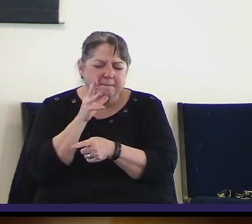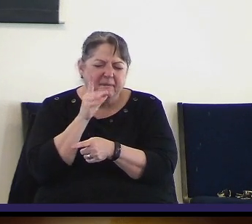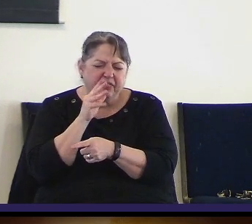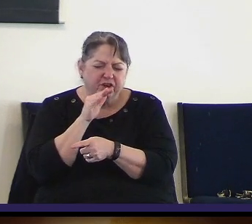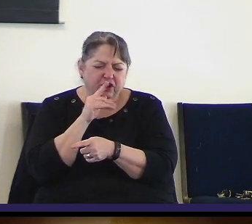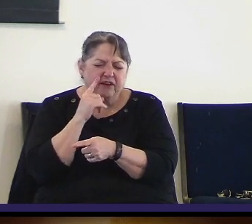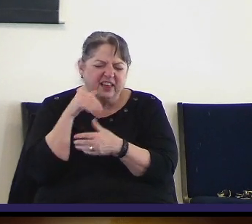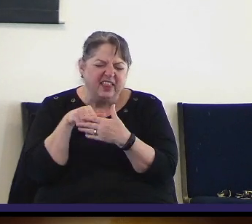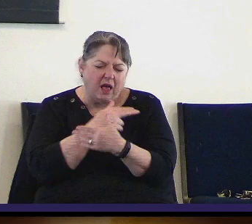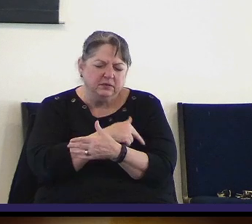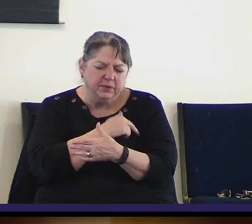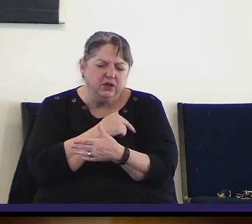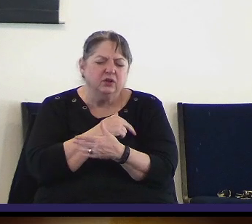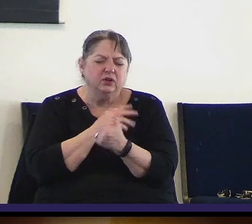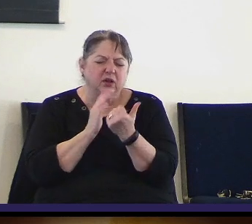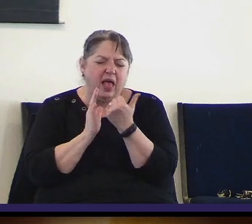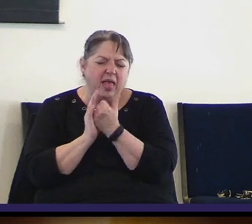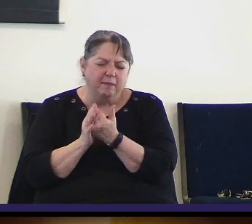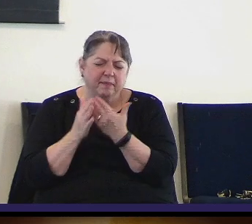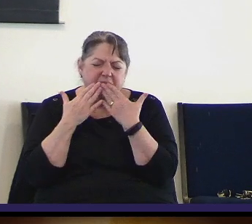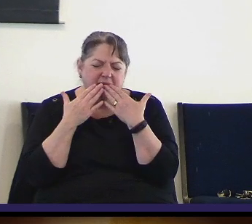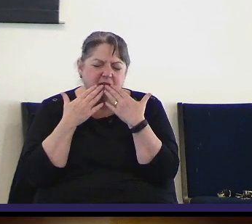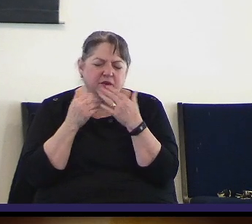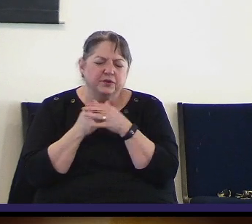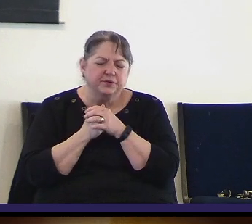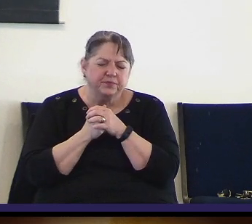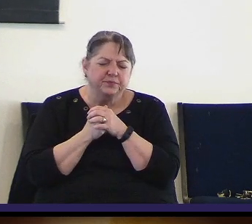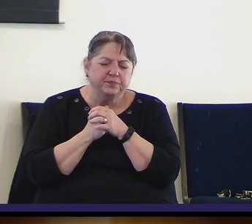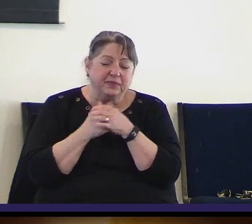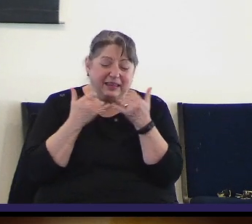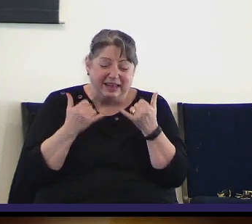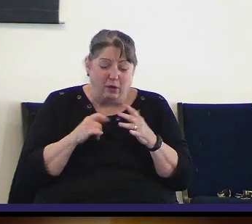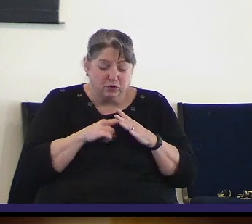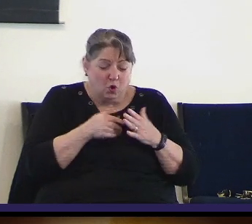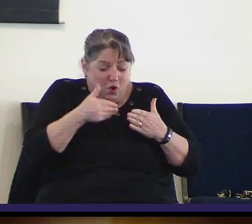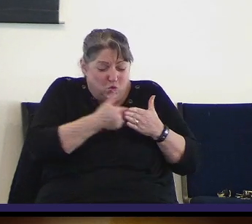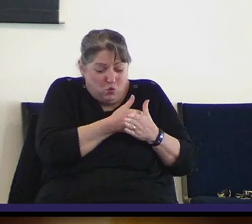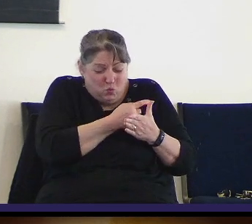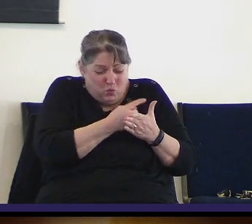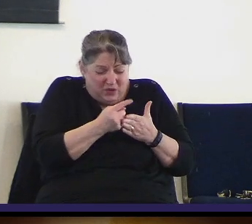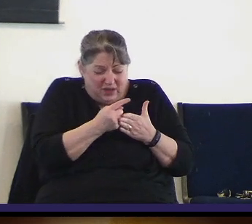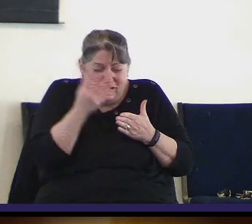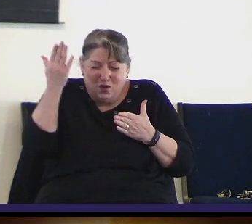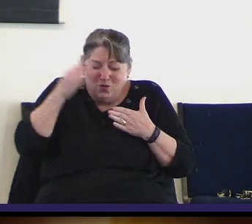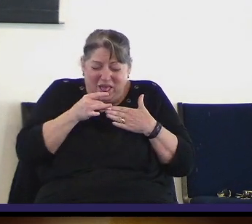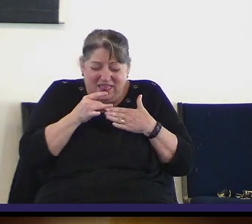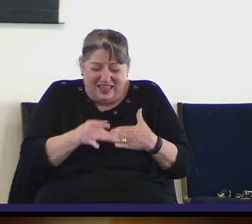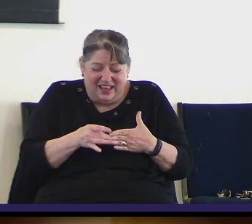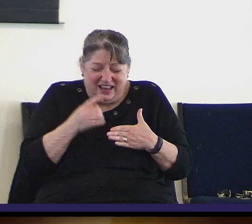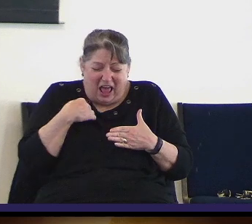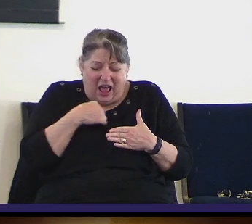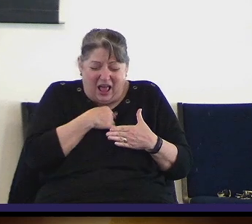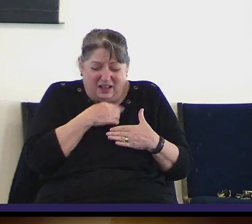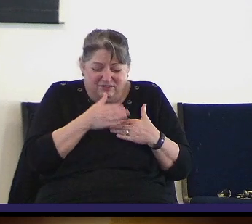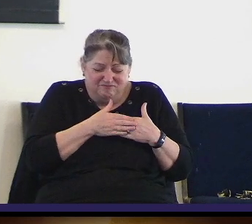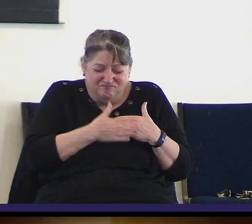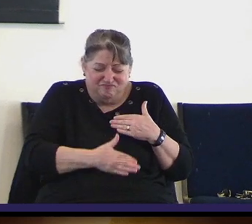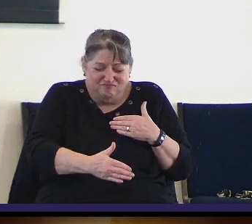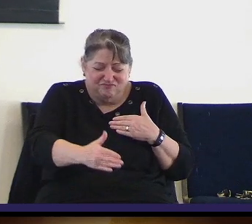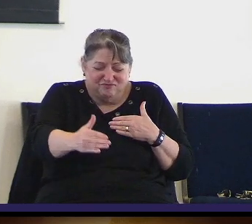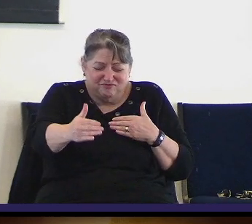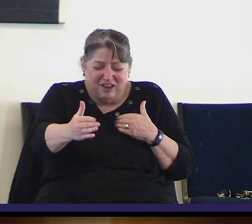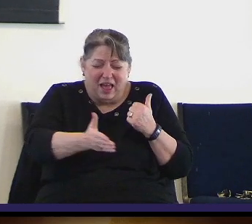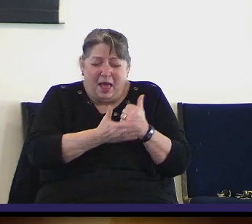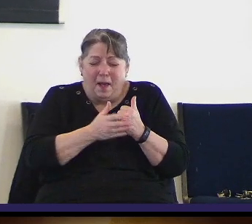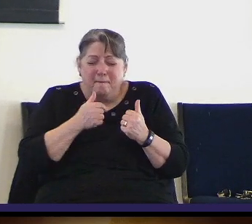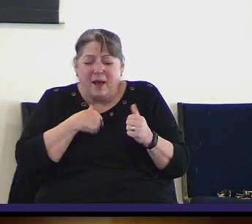healing there but Lord be with us Lord as we begin this new week guide us and direct us help us to be alert to those moments